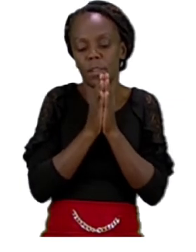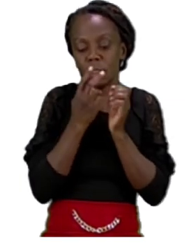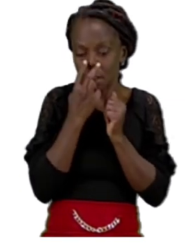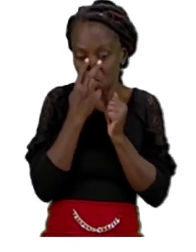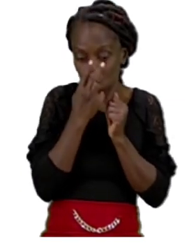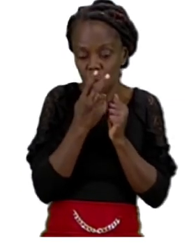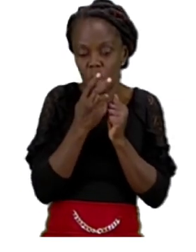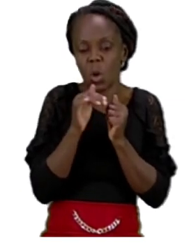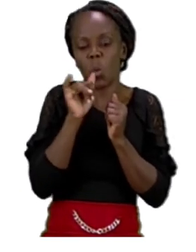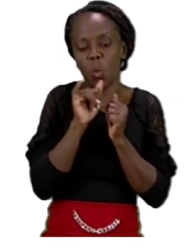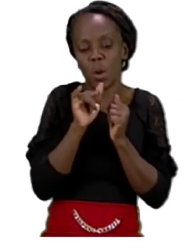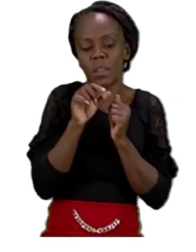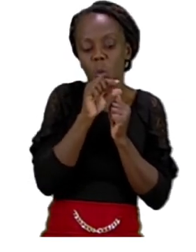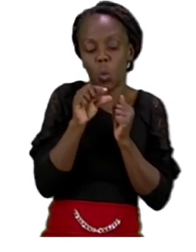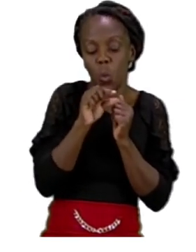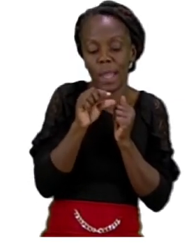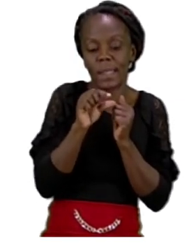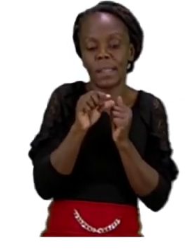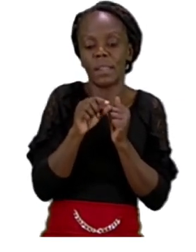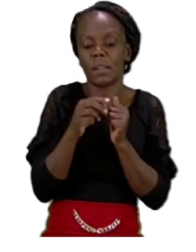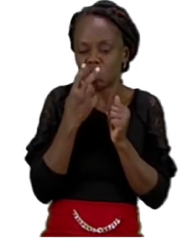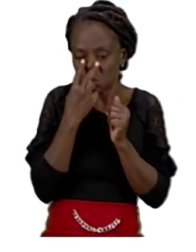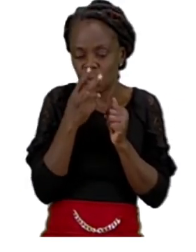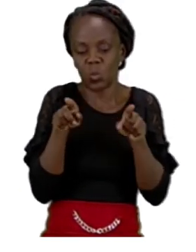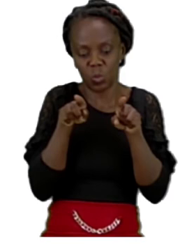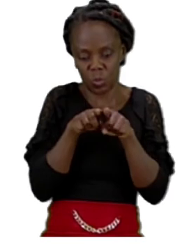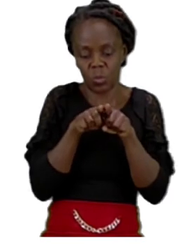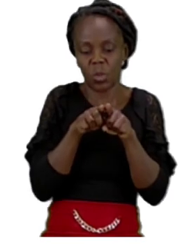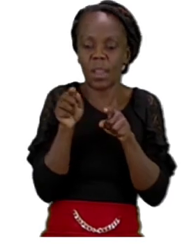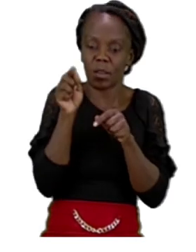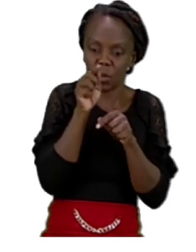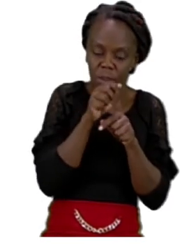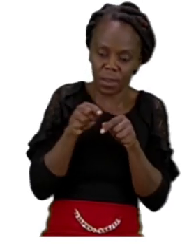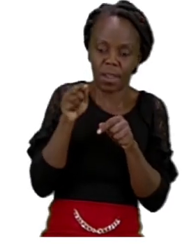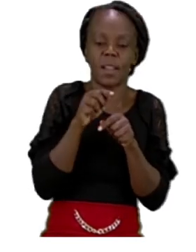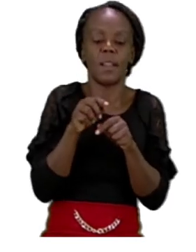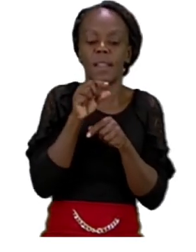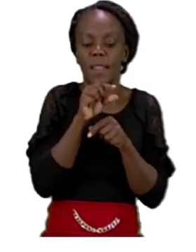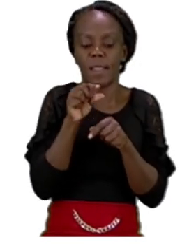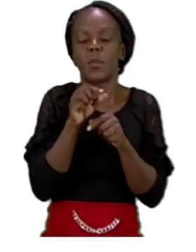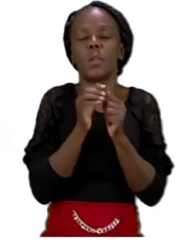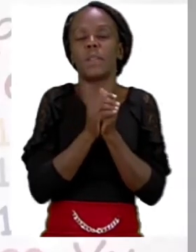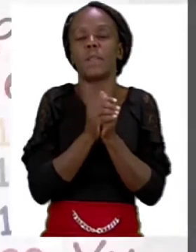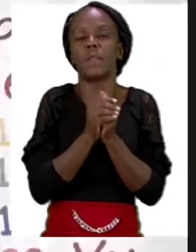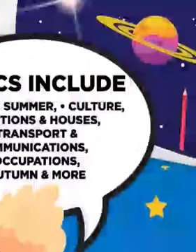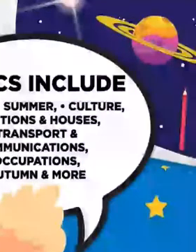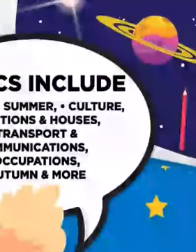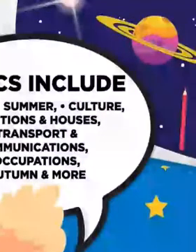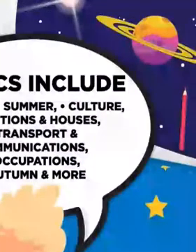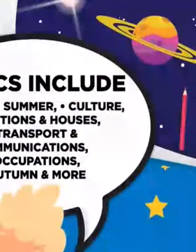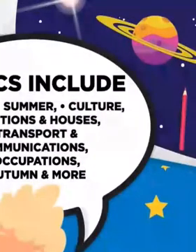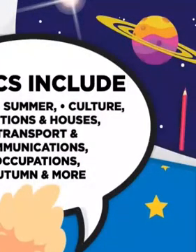beautifully. And after this, I am going to see you after our advert break.